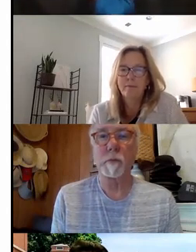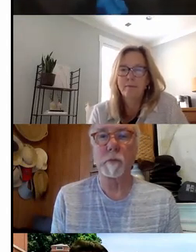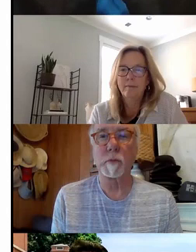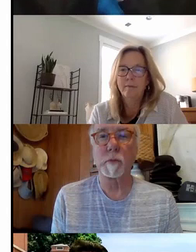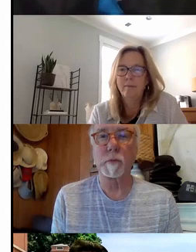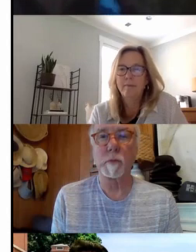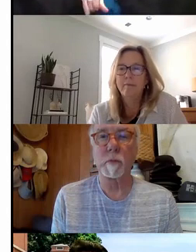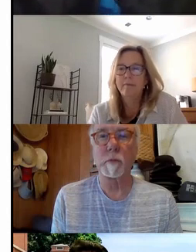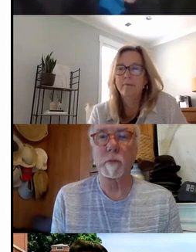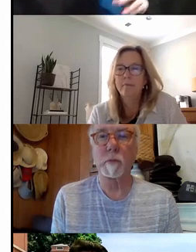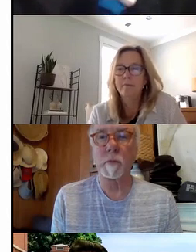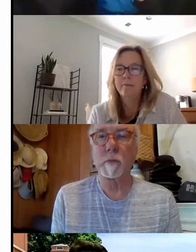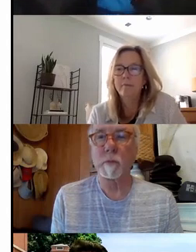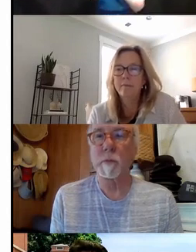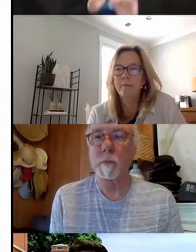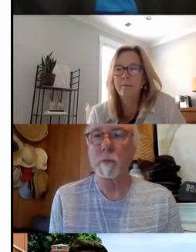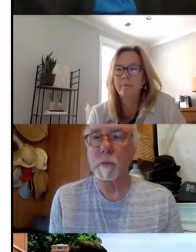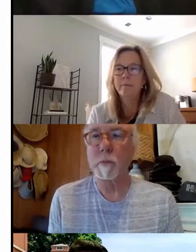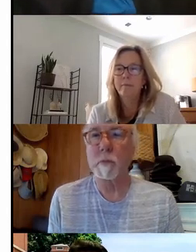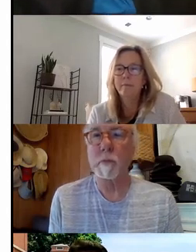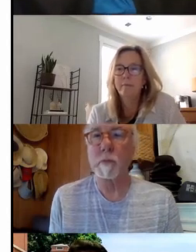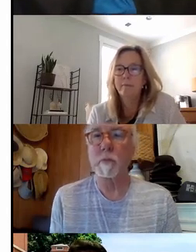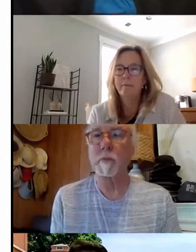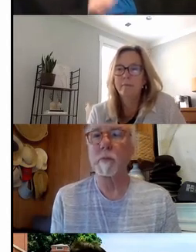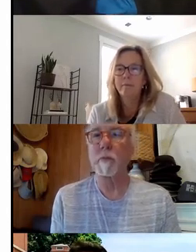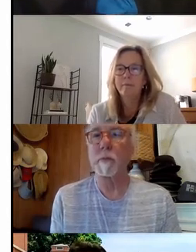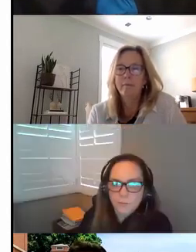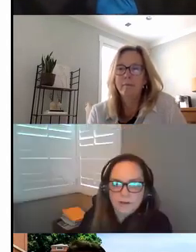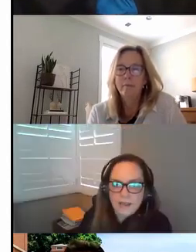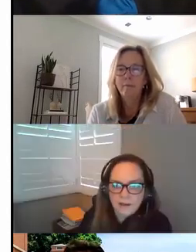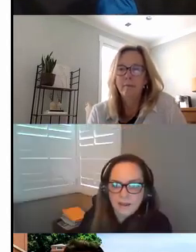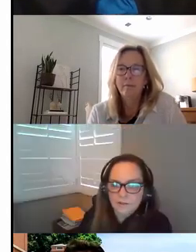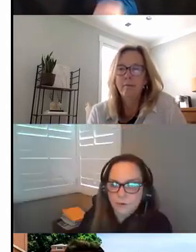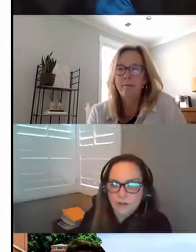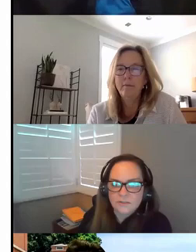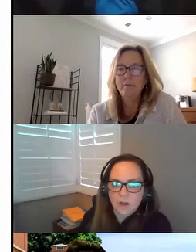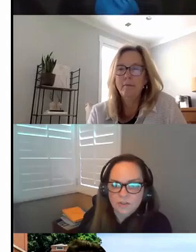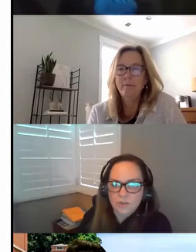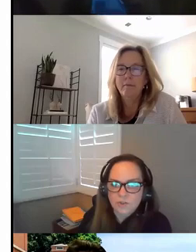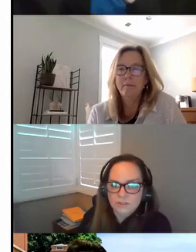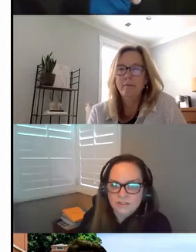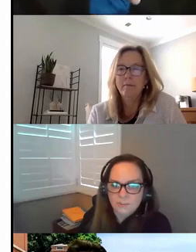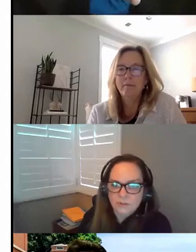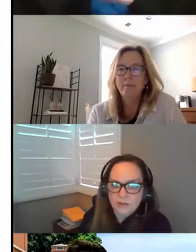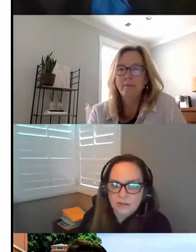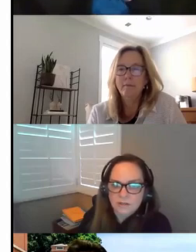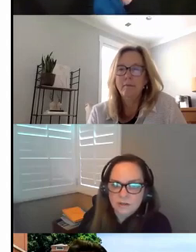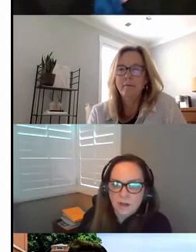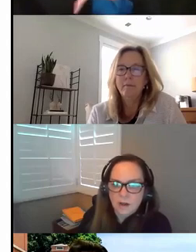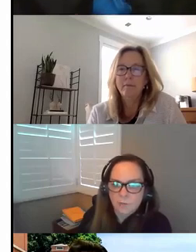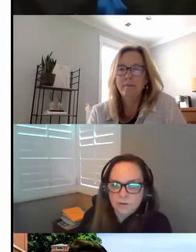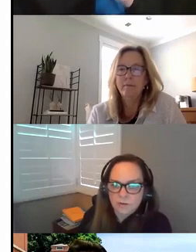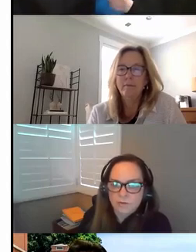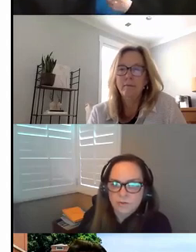who we would be talking about there. And Linda, did you want to add something? I just wanted to add in California, it's all students with disabilities,